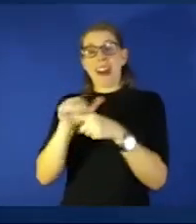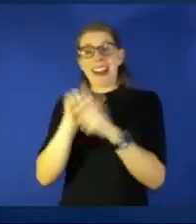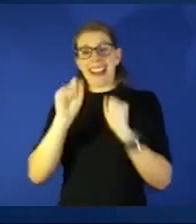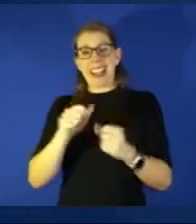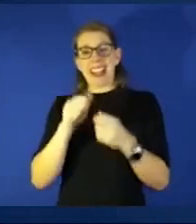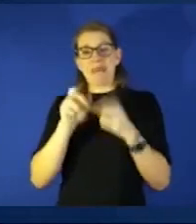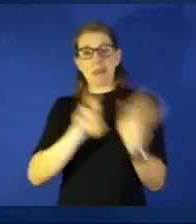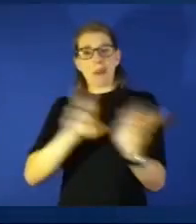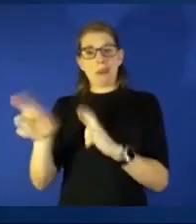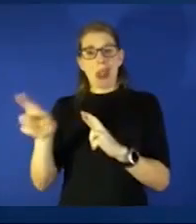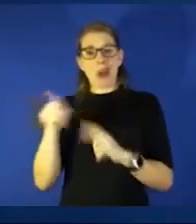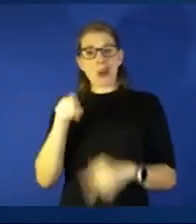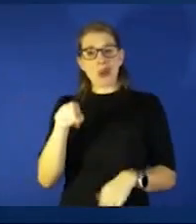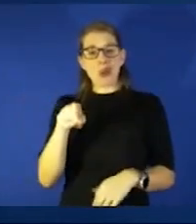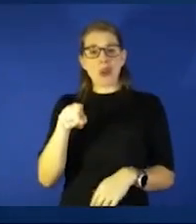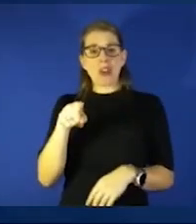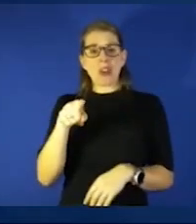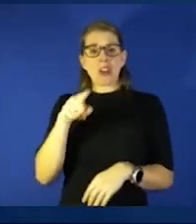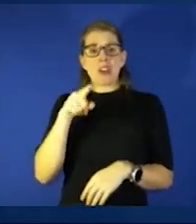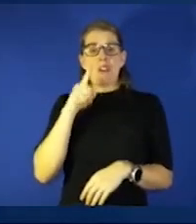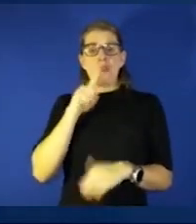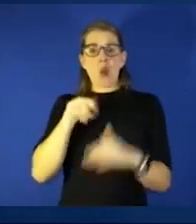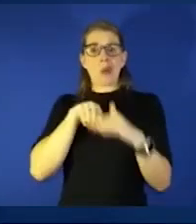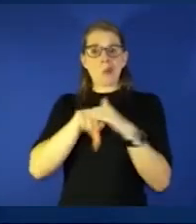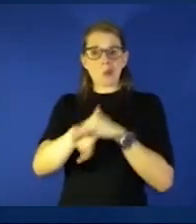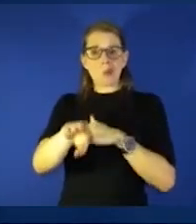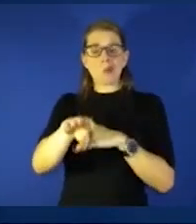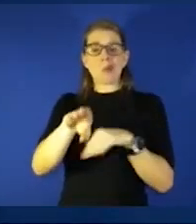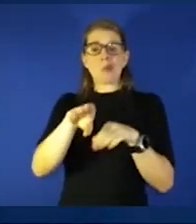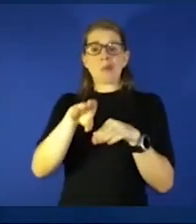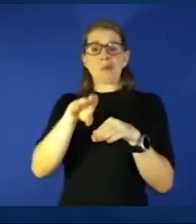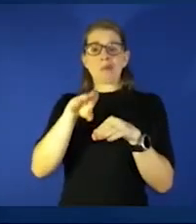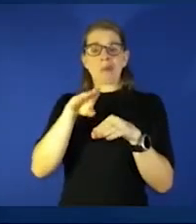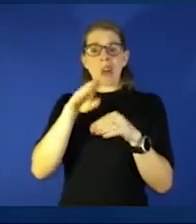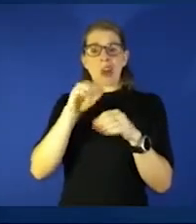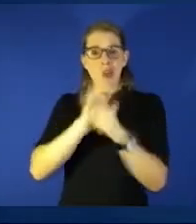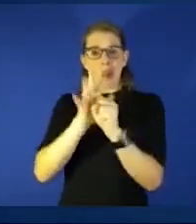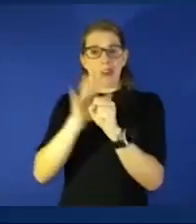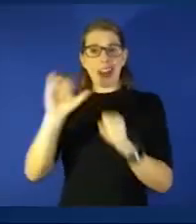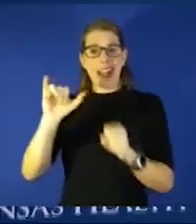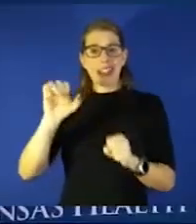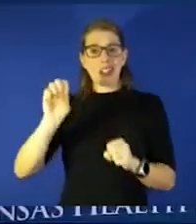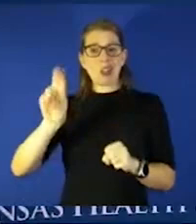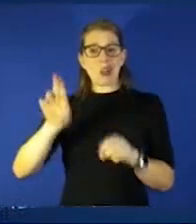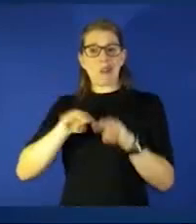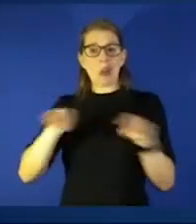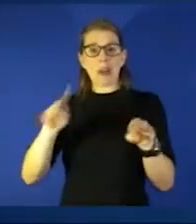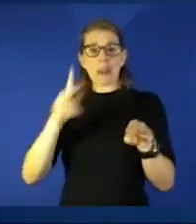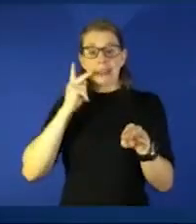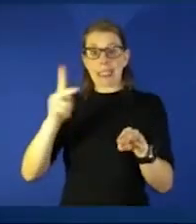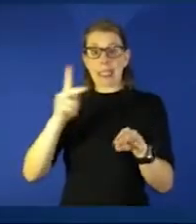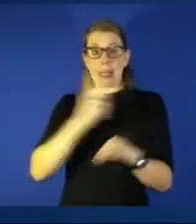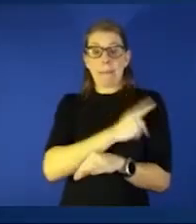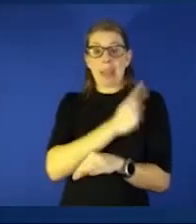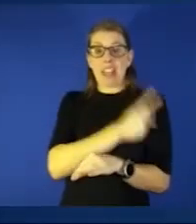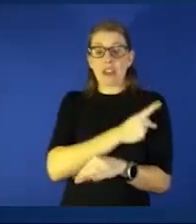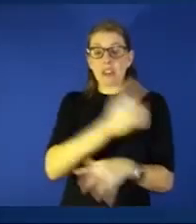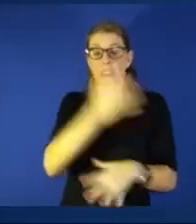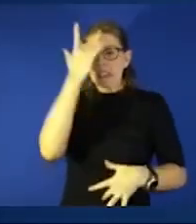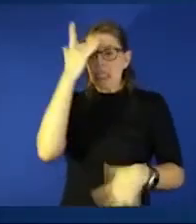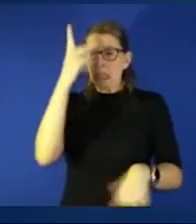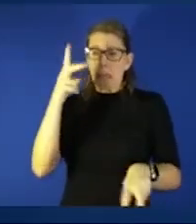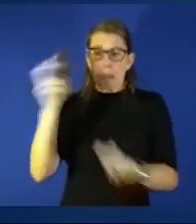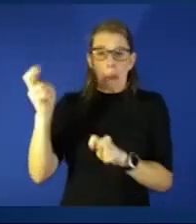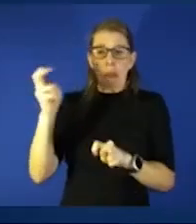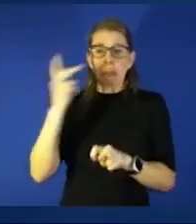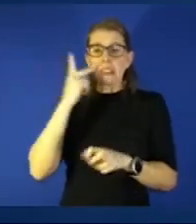walking on to a COVID ICU and seeing these patients who are the sickest patients that we've ever seen